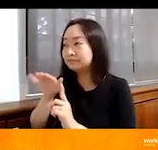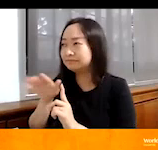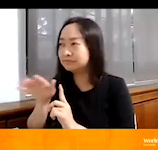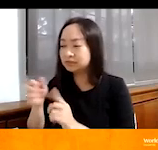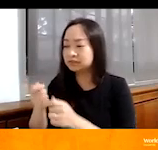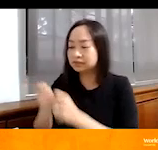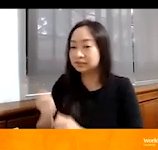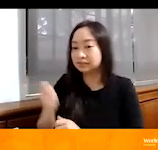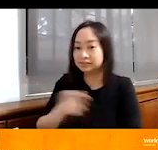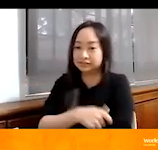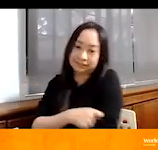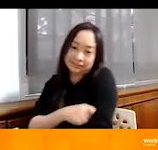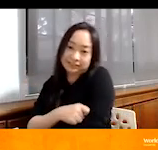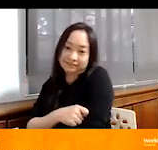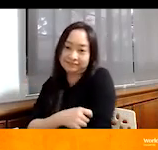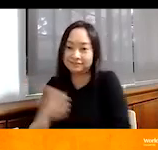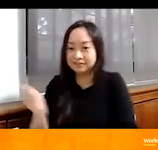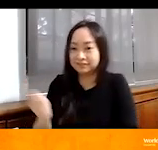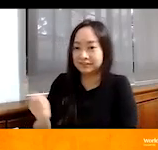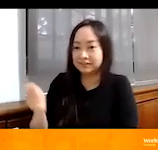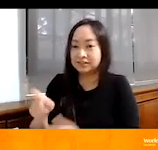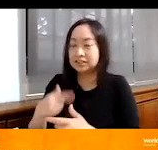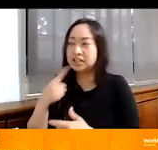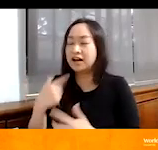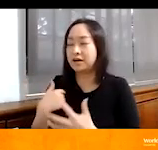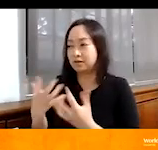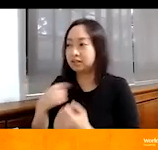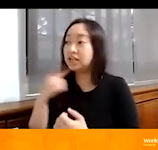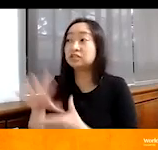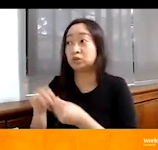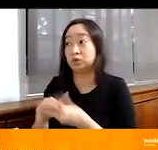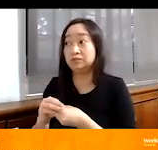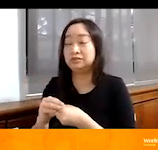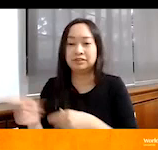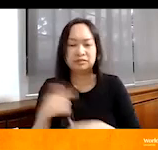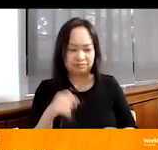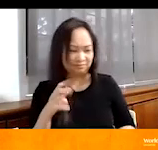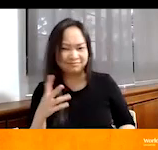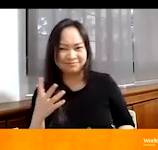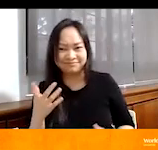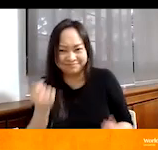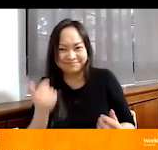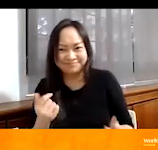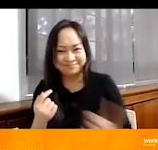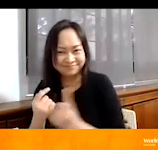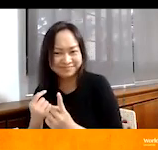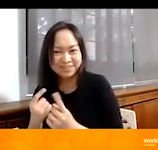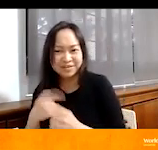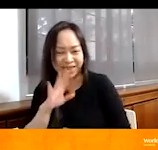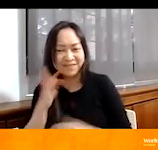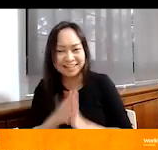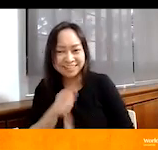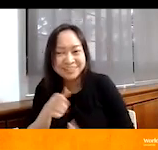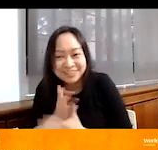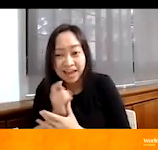tugged on his sleeve. And she said that she wanted to tell him her story. And we were surprised because we didn't ask her to